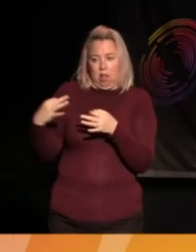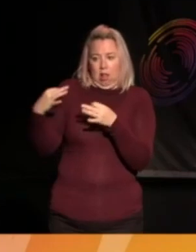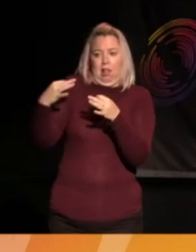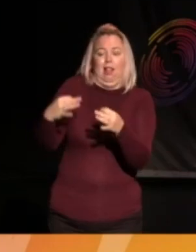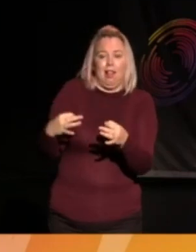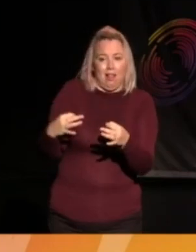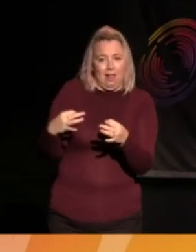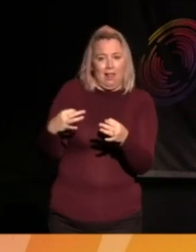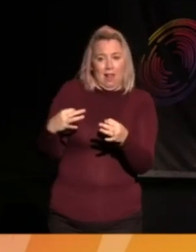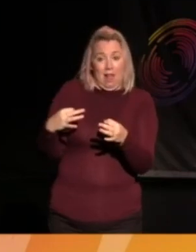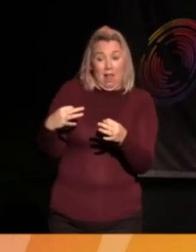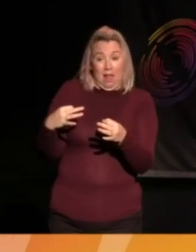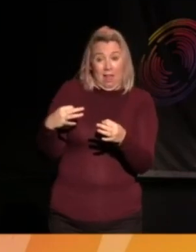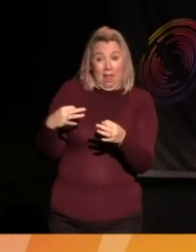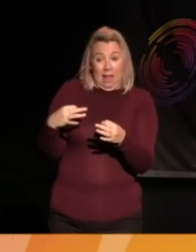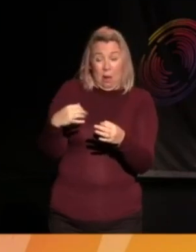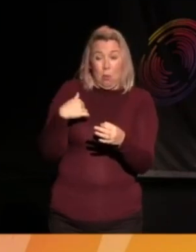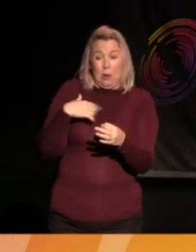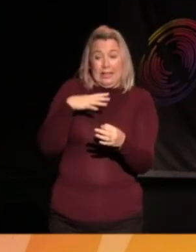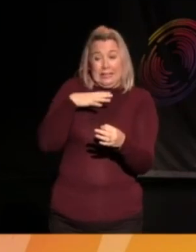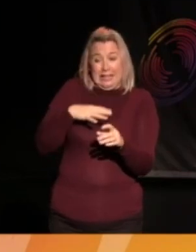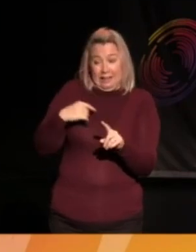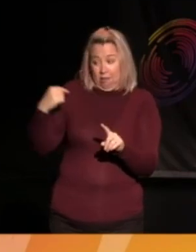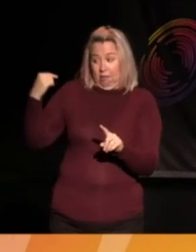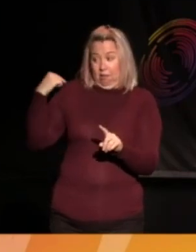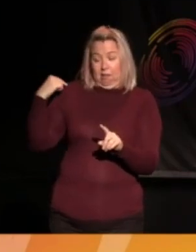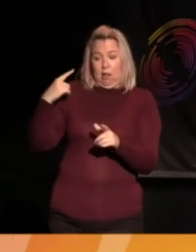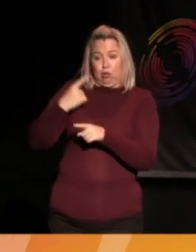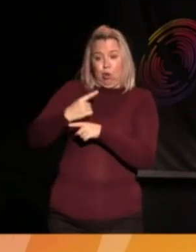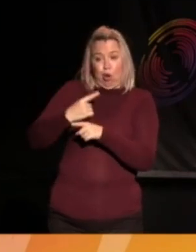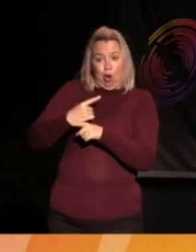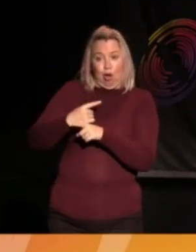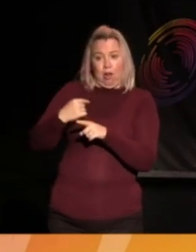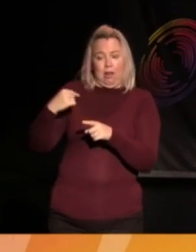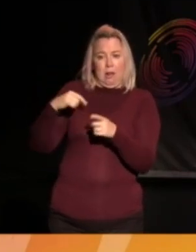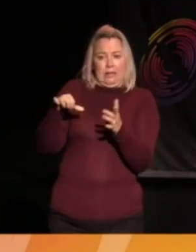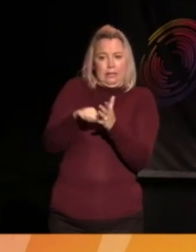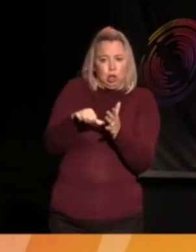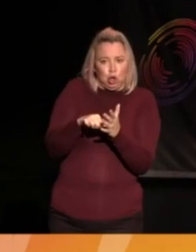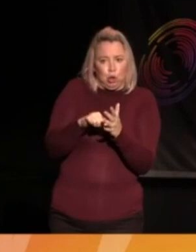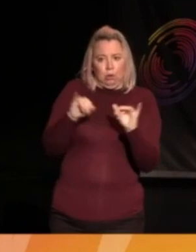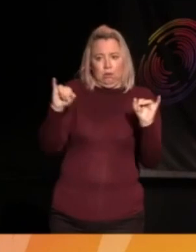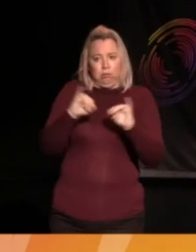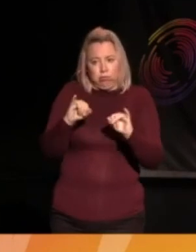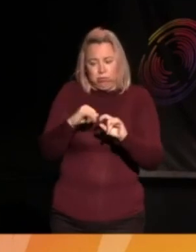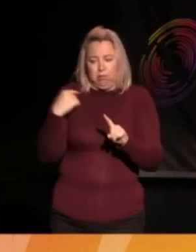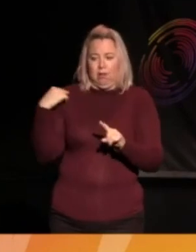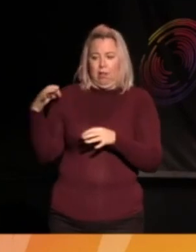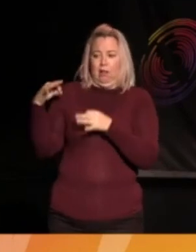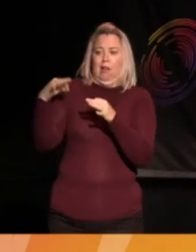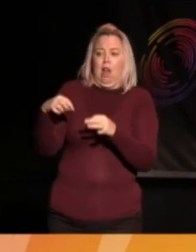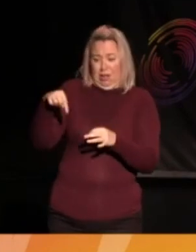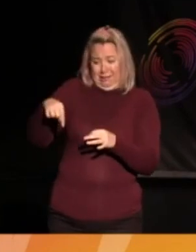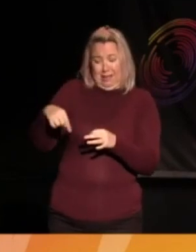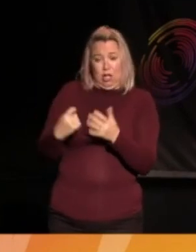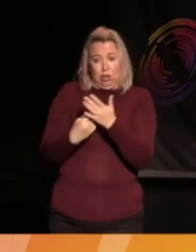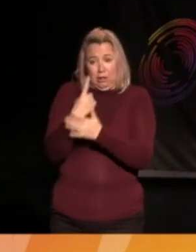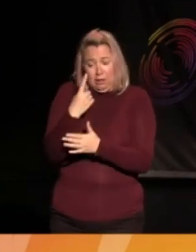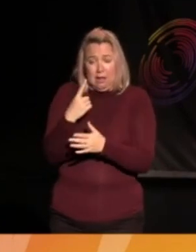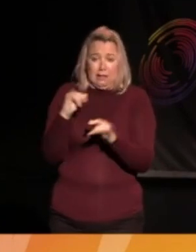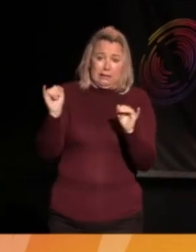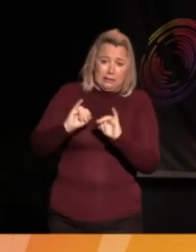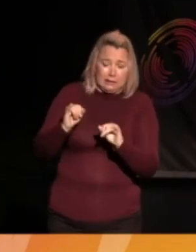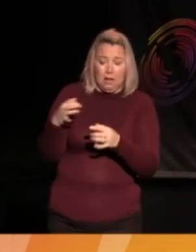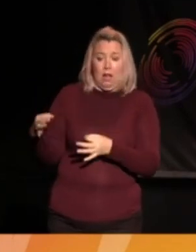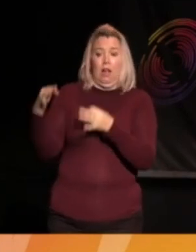verge of another moment when we needed to talk about another terrible situation within, you